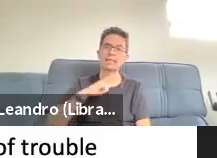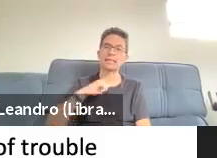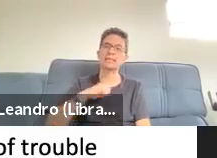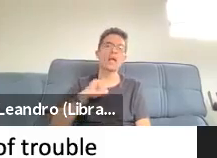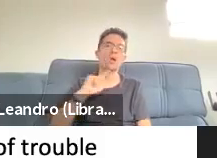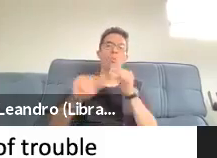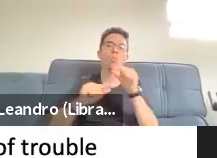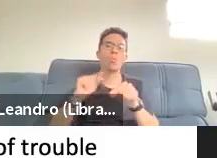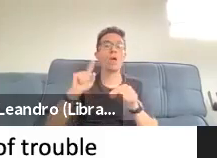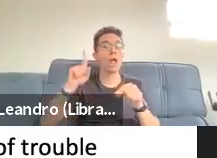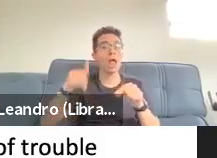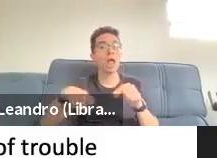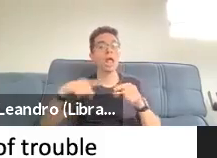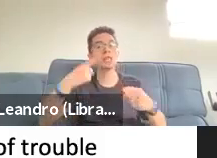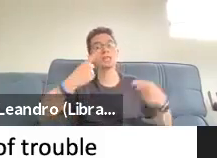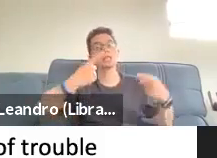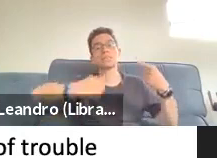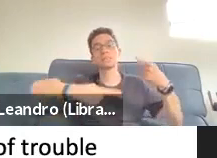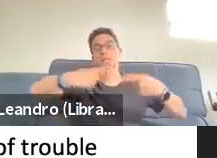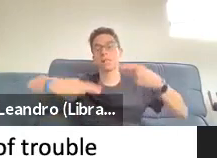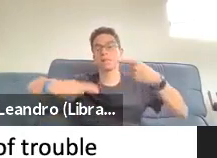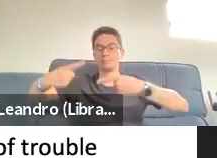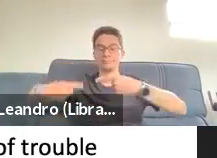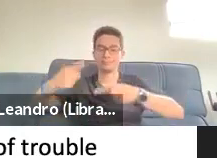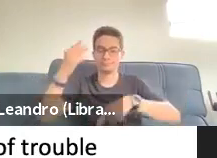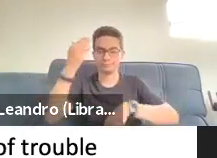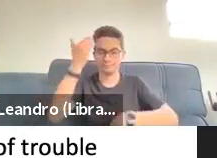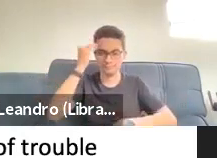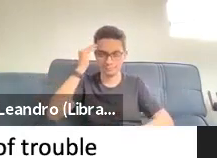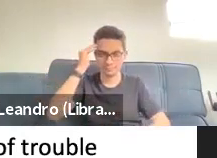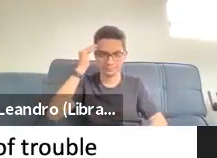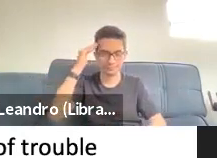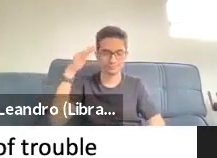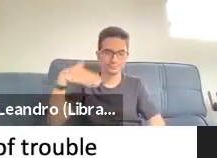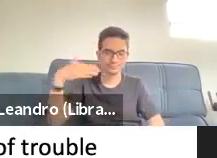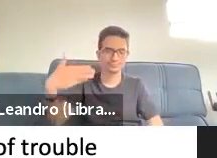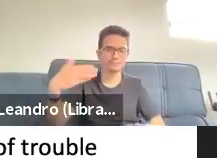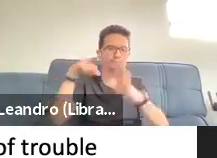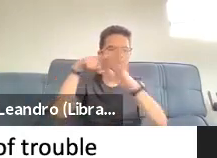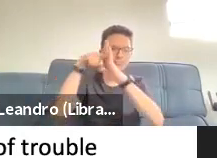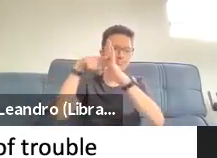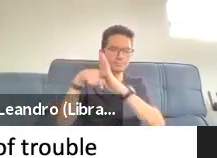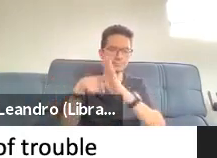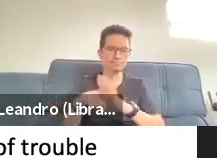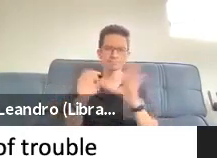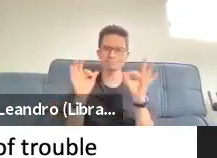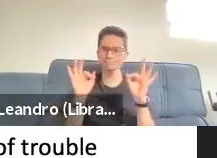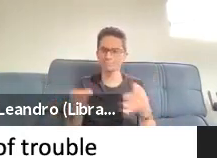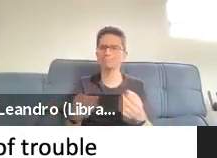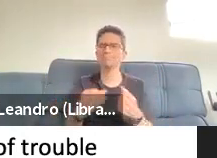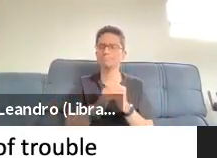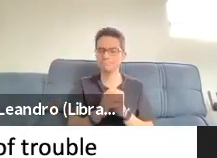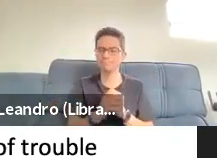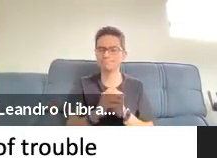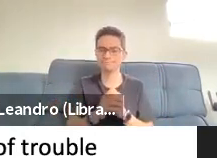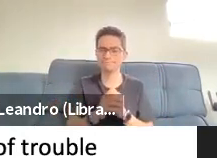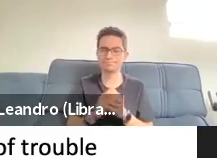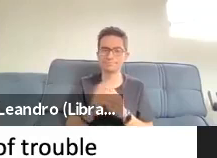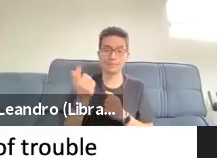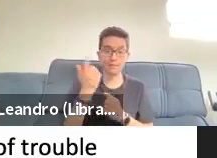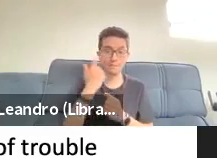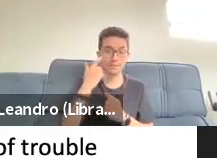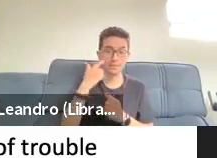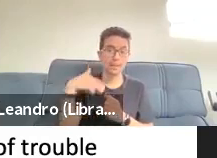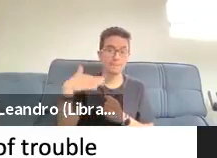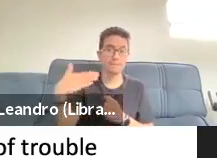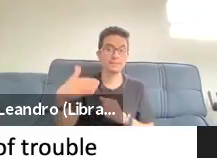lets us begin to sort of map the kind of communicative activity that these people are participating in in these functional